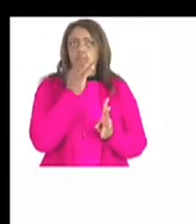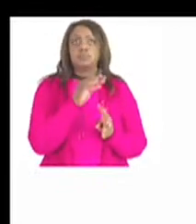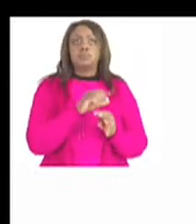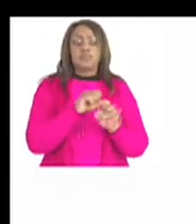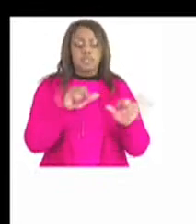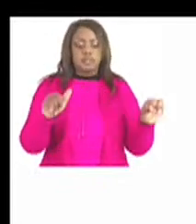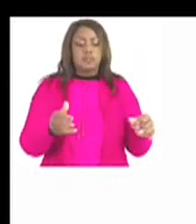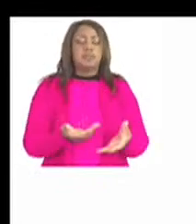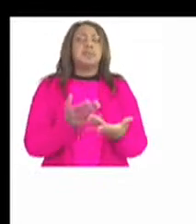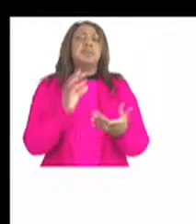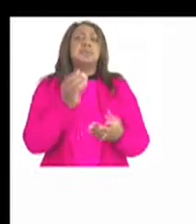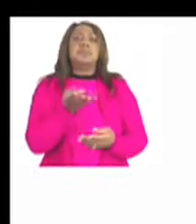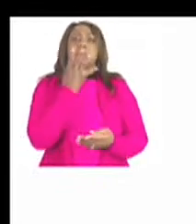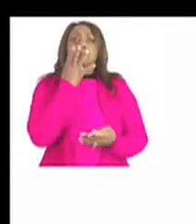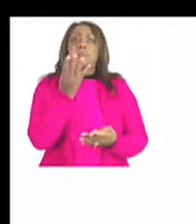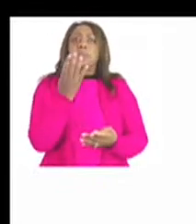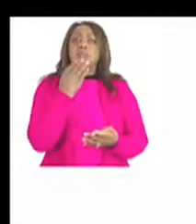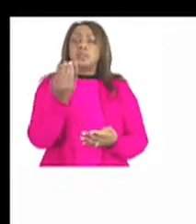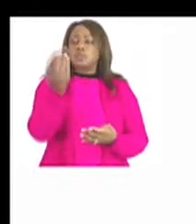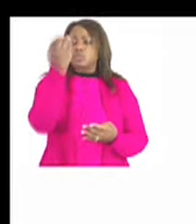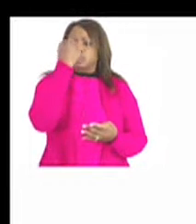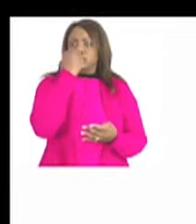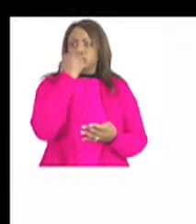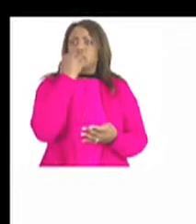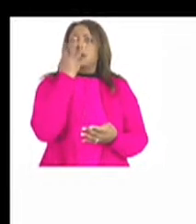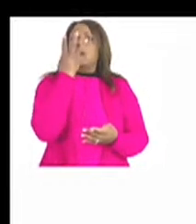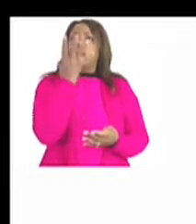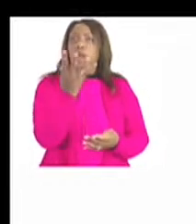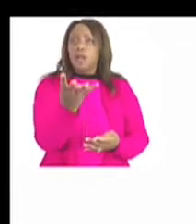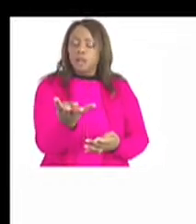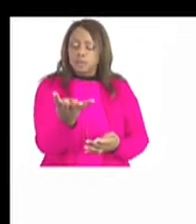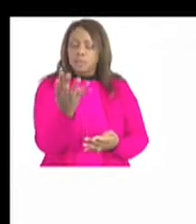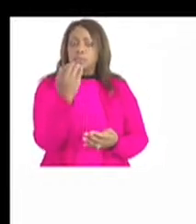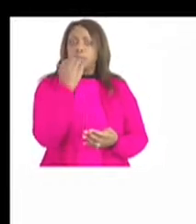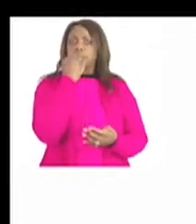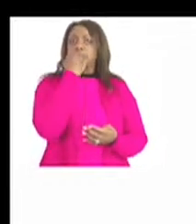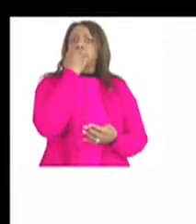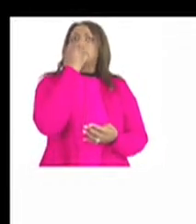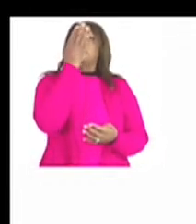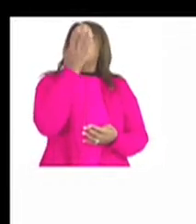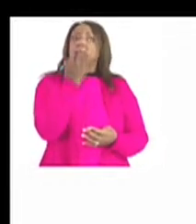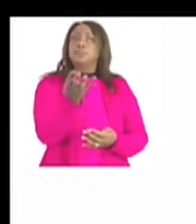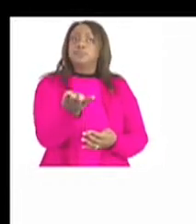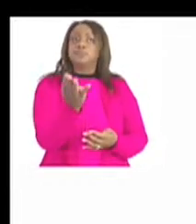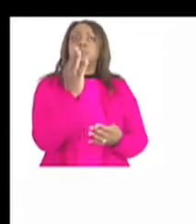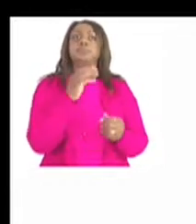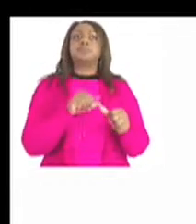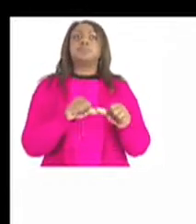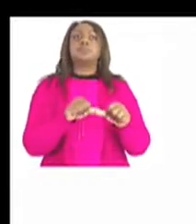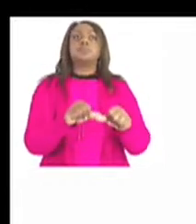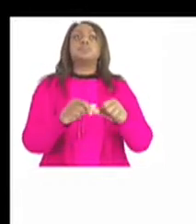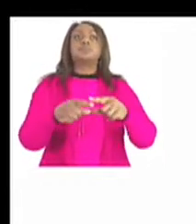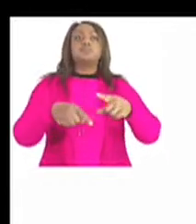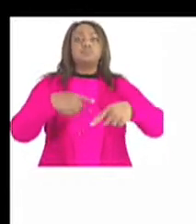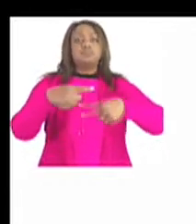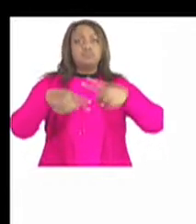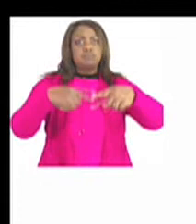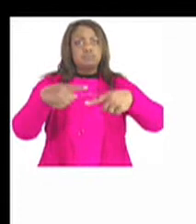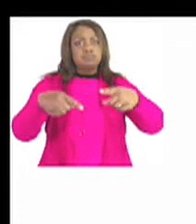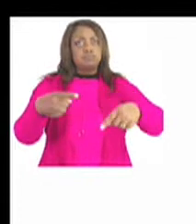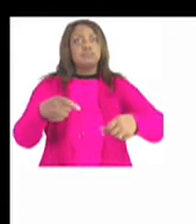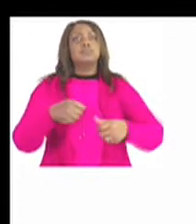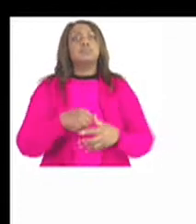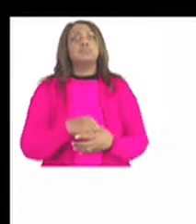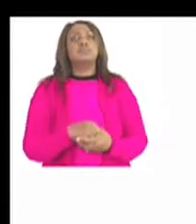meaning to take in oxygen from your mouth or your nose and to give out